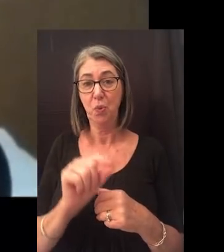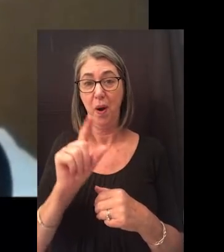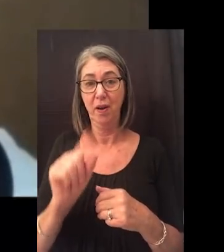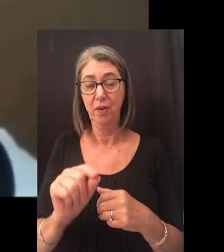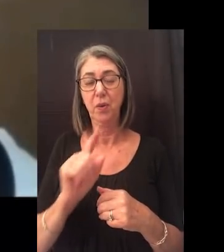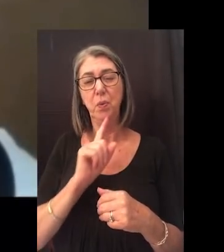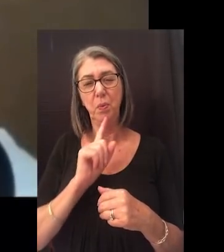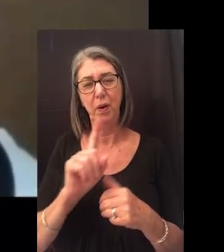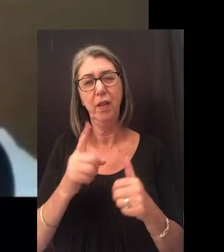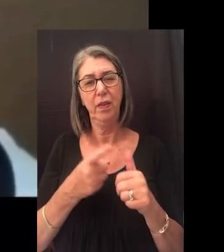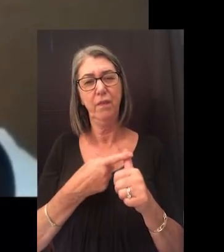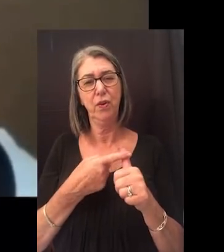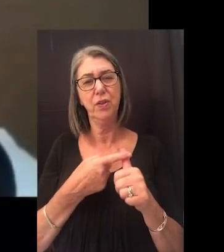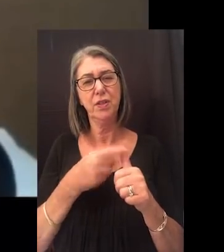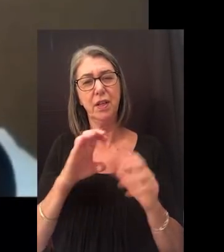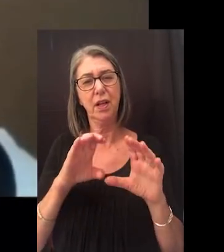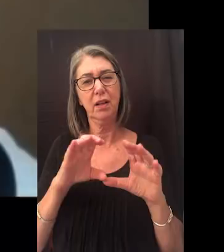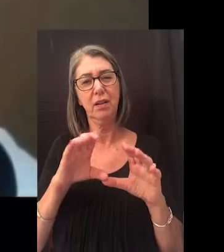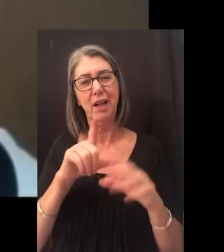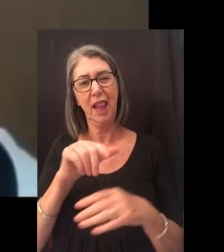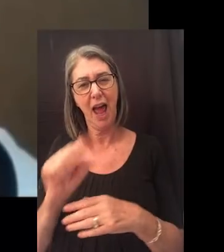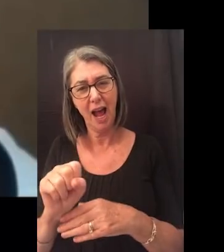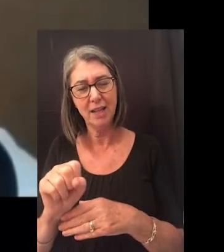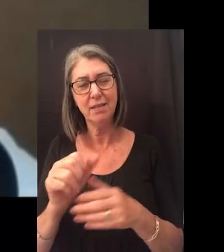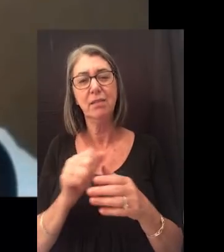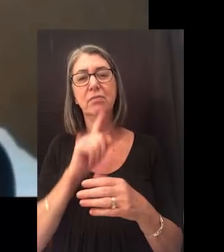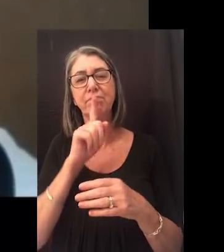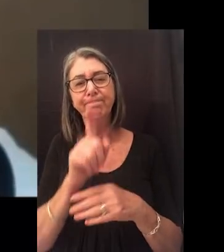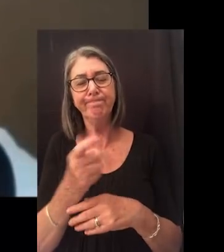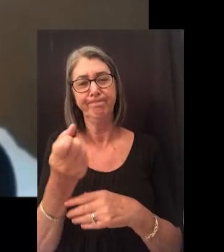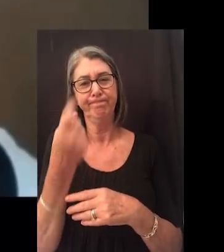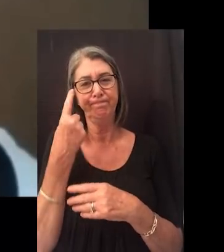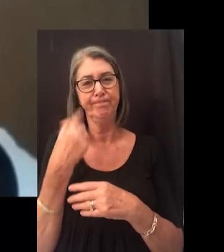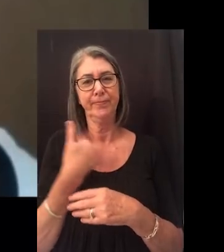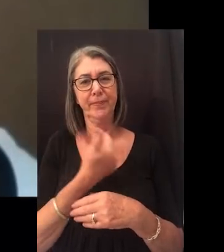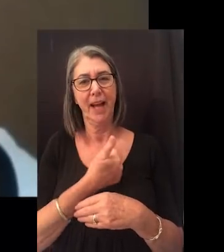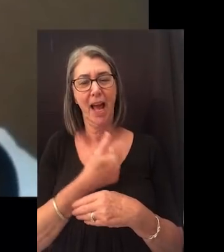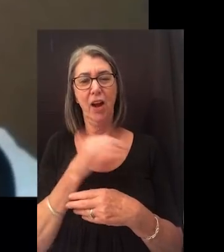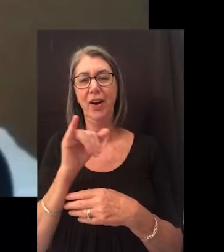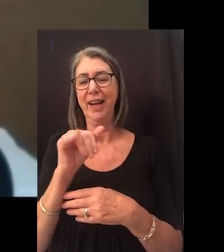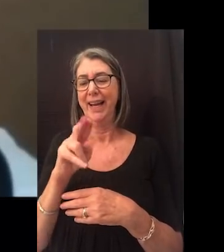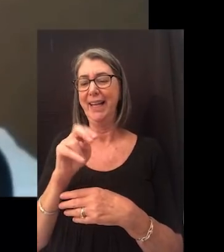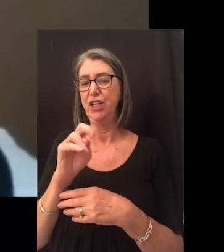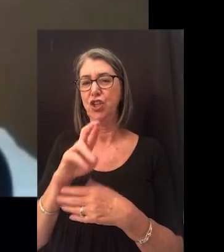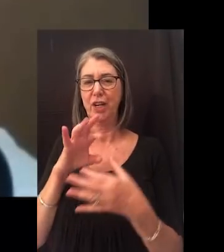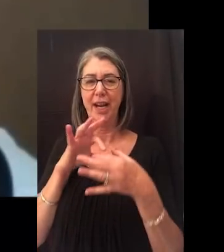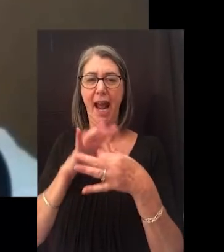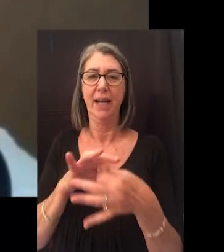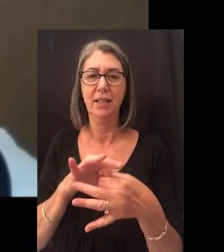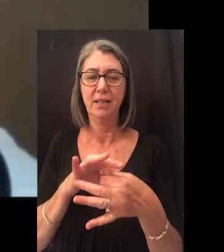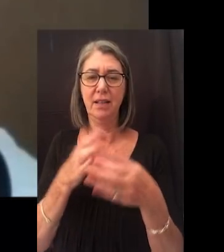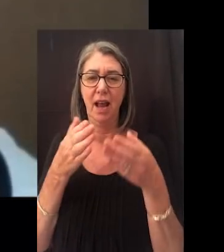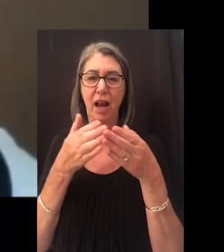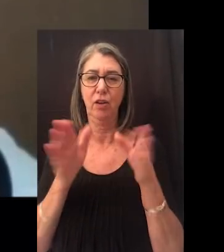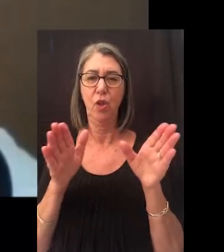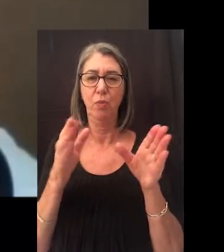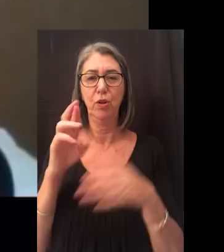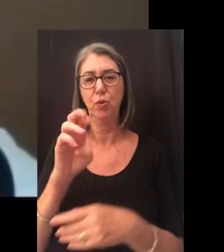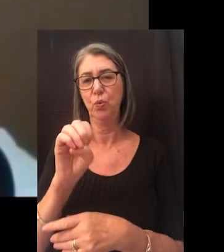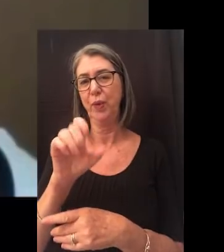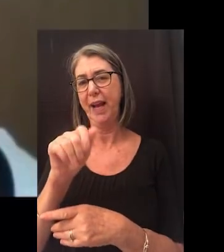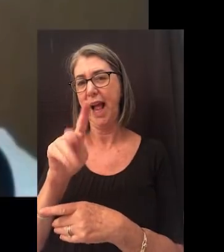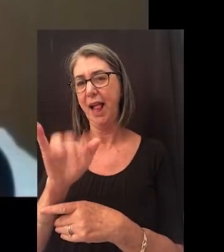The class of 2020 is really the first class that can truly understand our interconnectedness